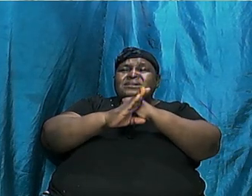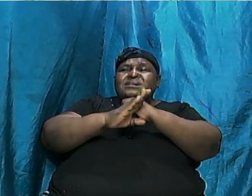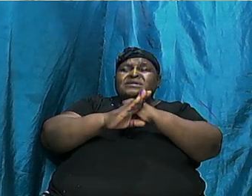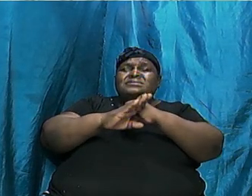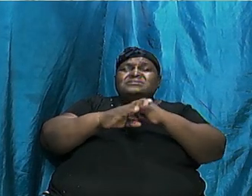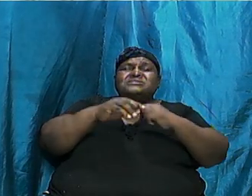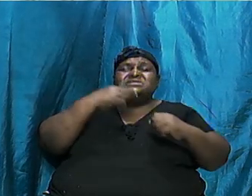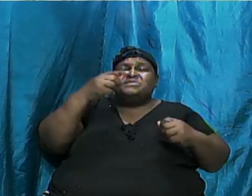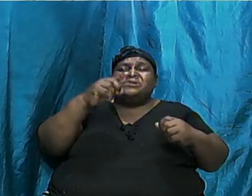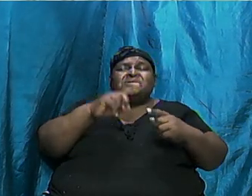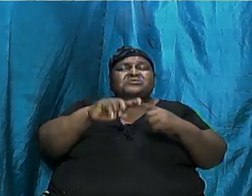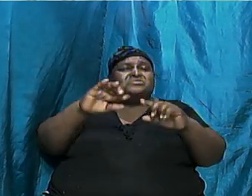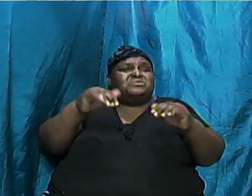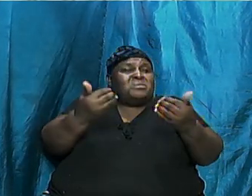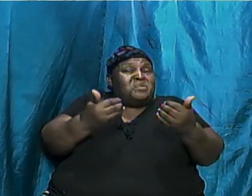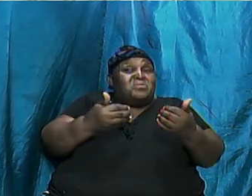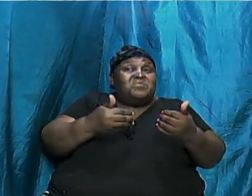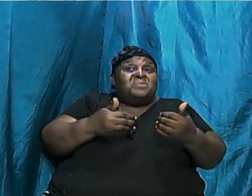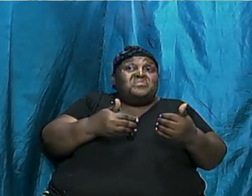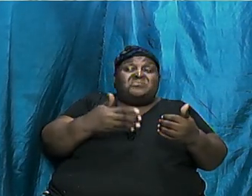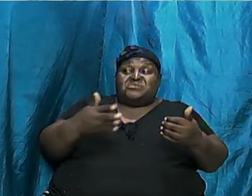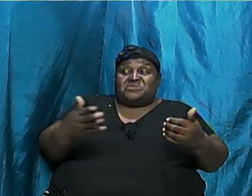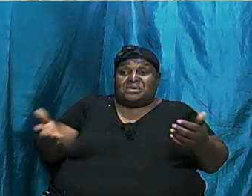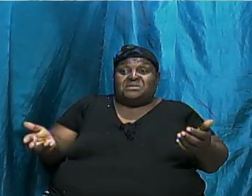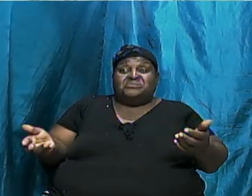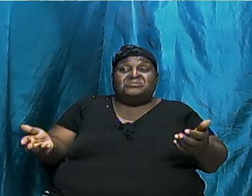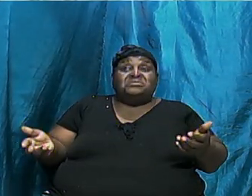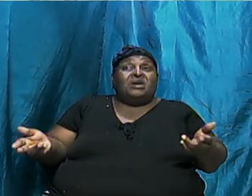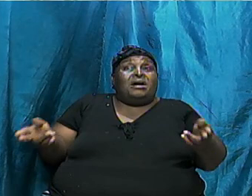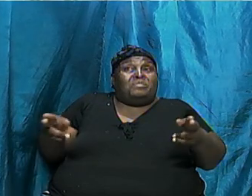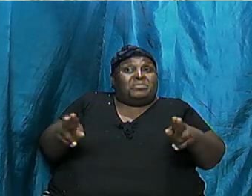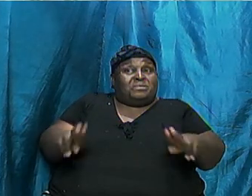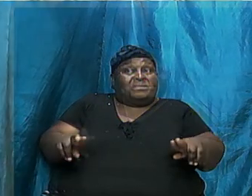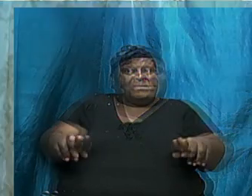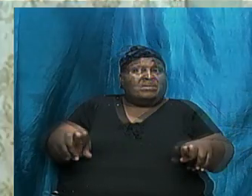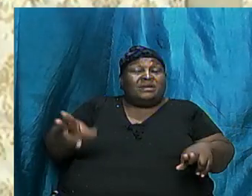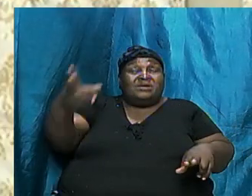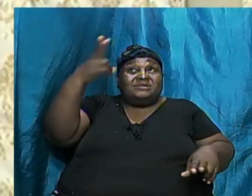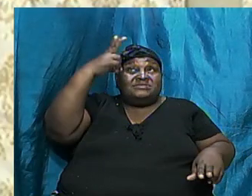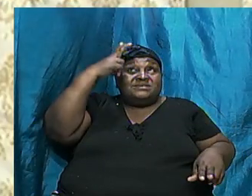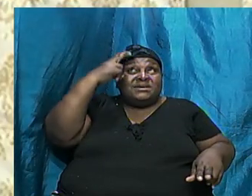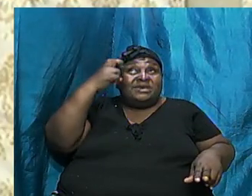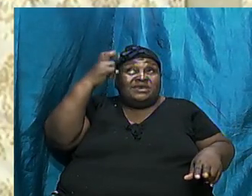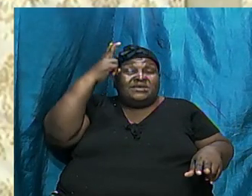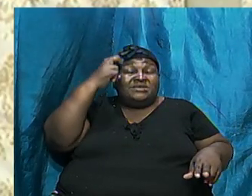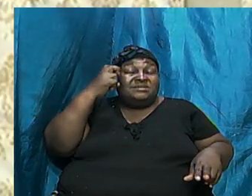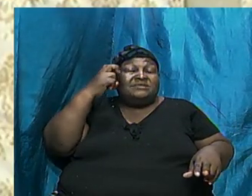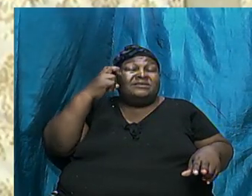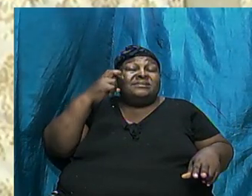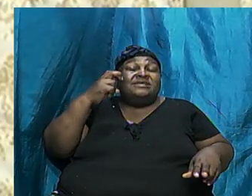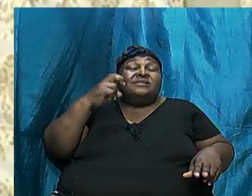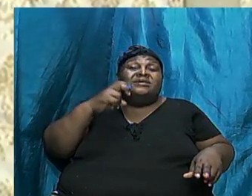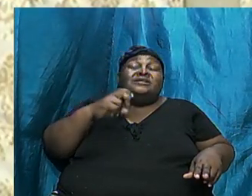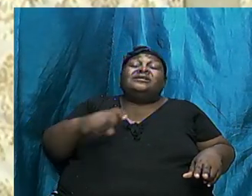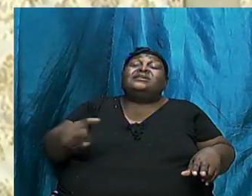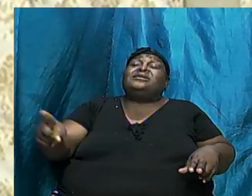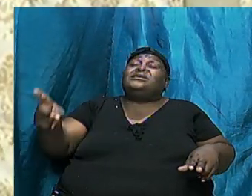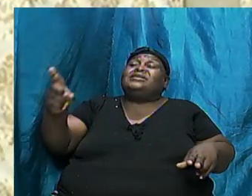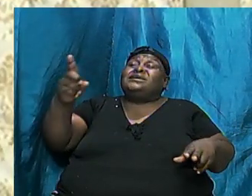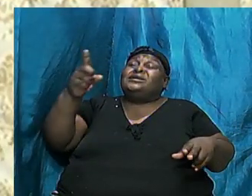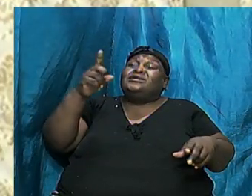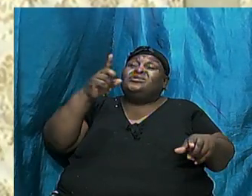came about and Satan literally attacks the book of Genesis because if you can